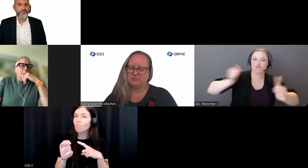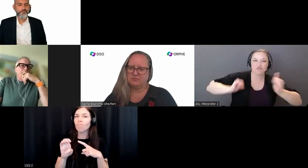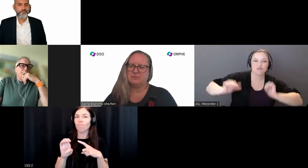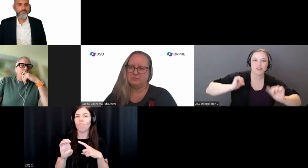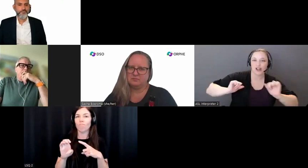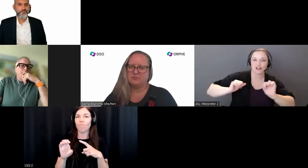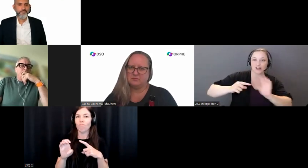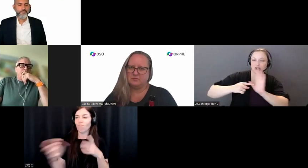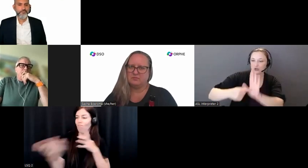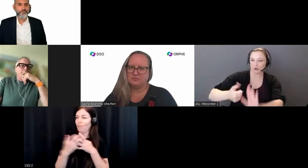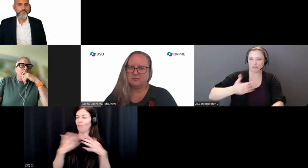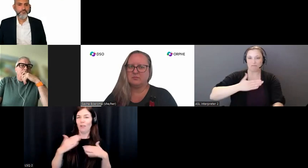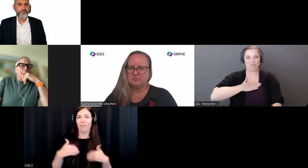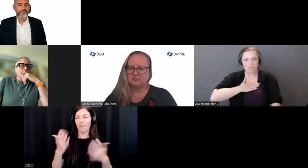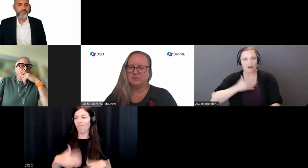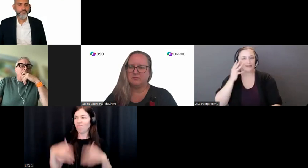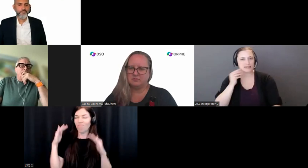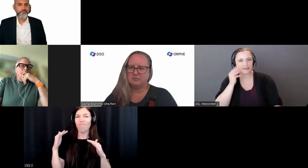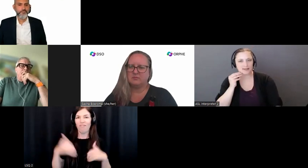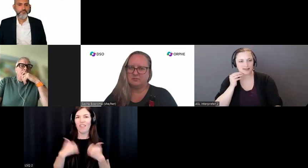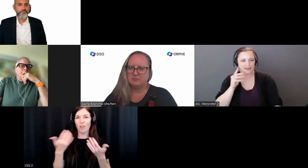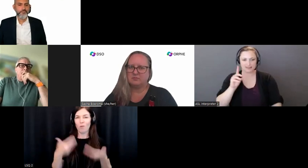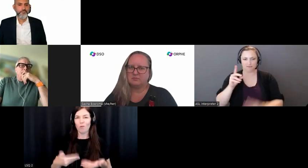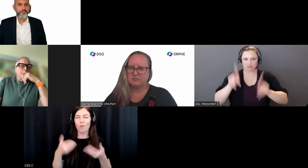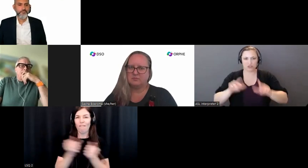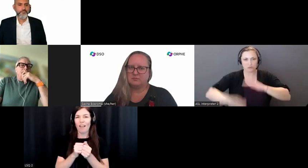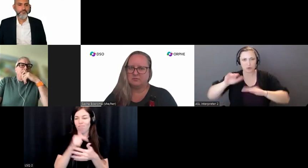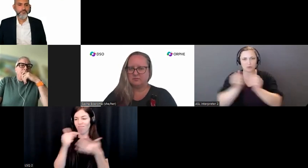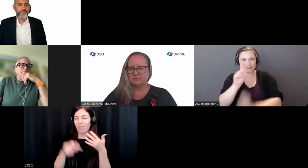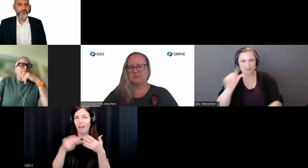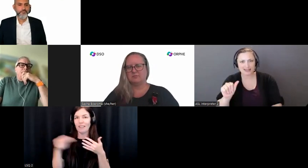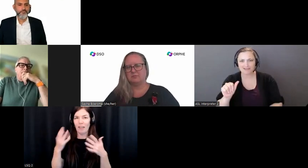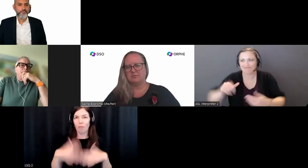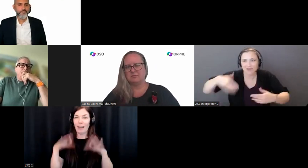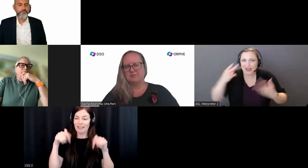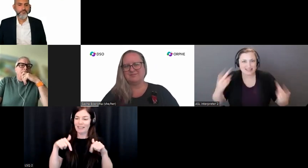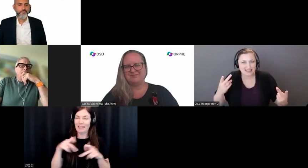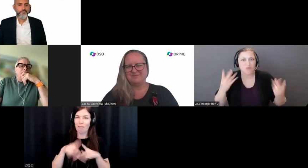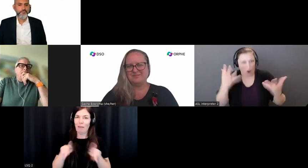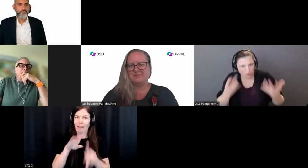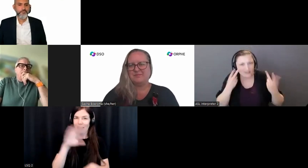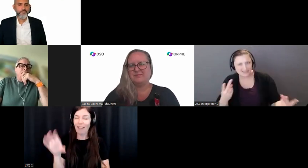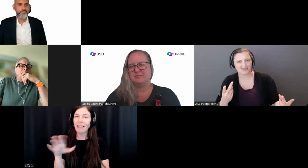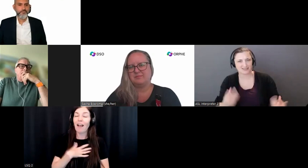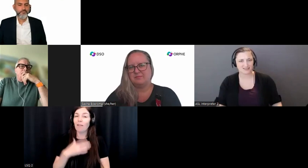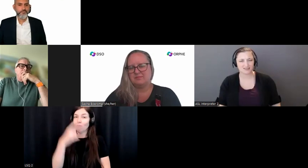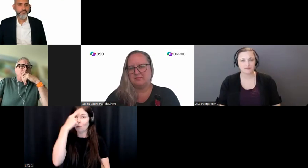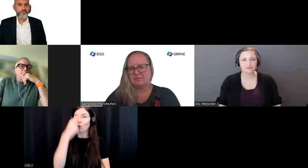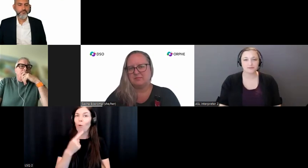person with a disability growing up in Canada. And so I'm very excited to, I believe that